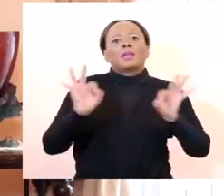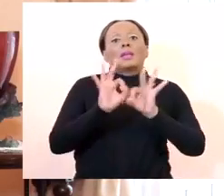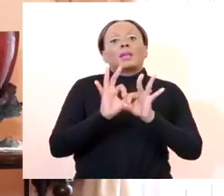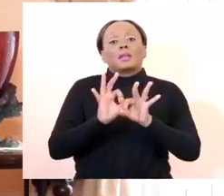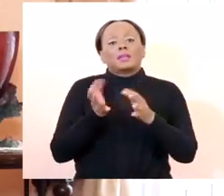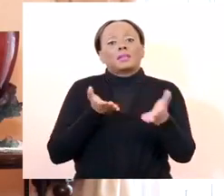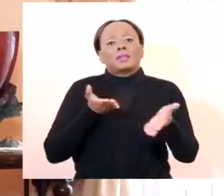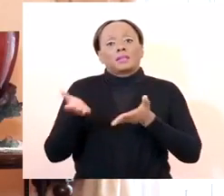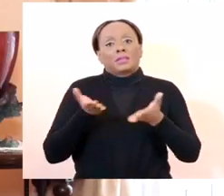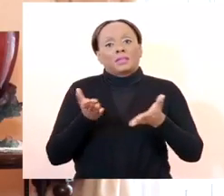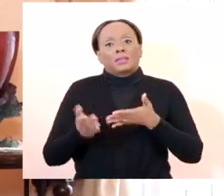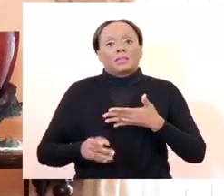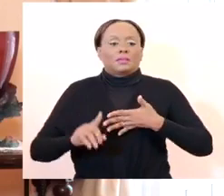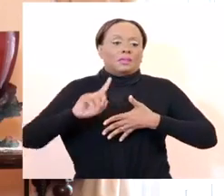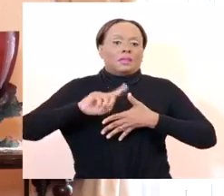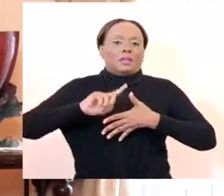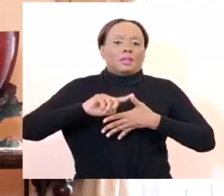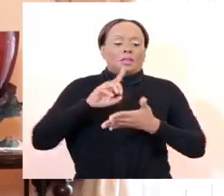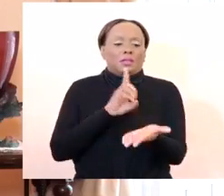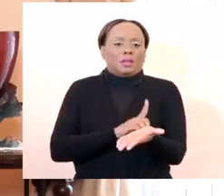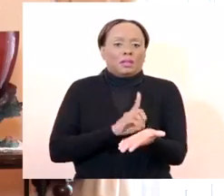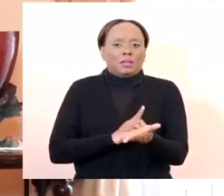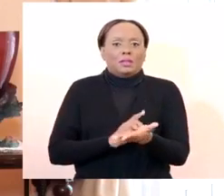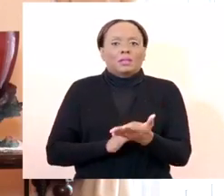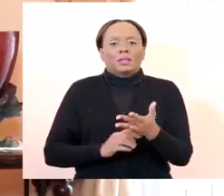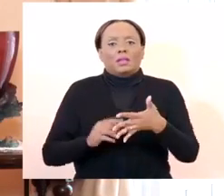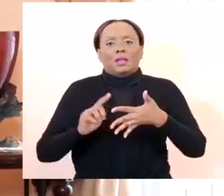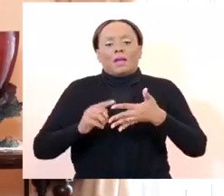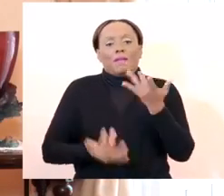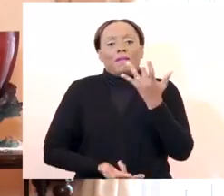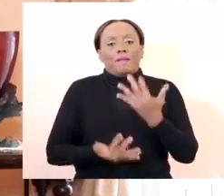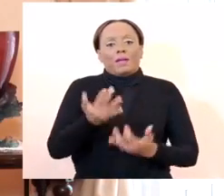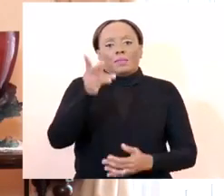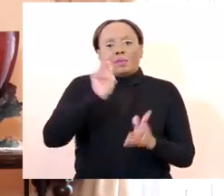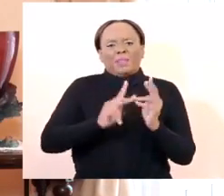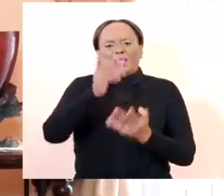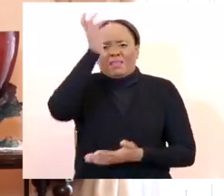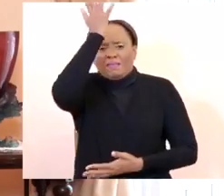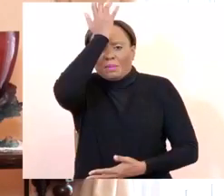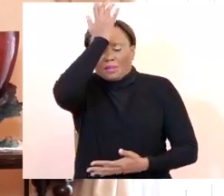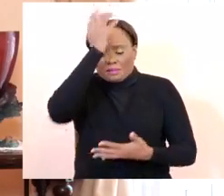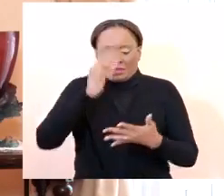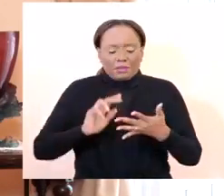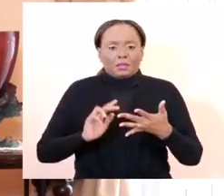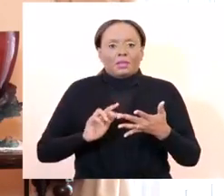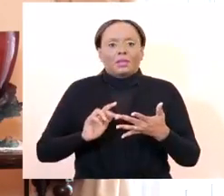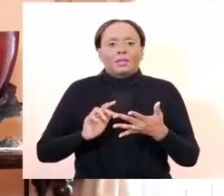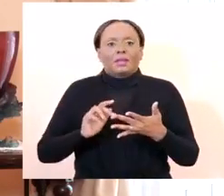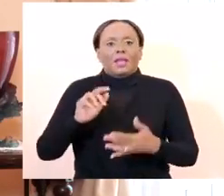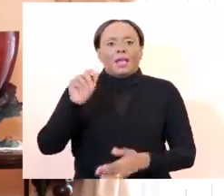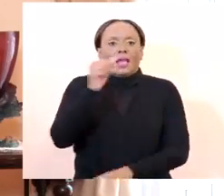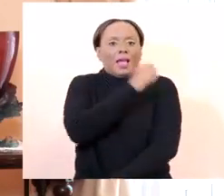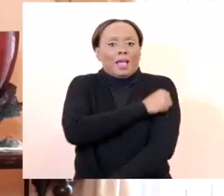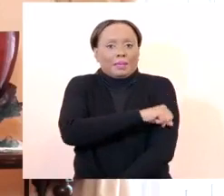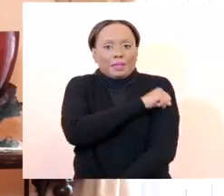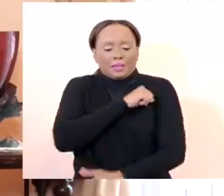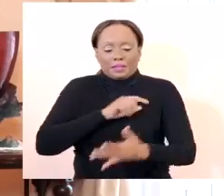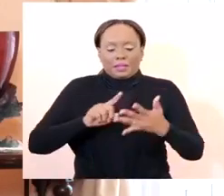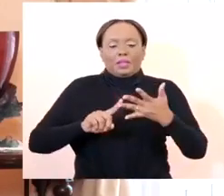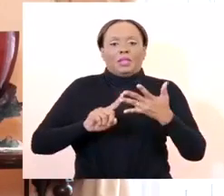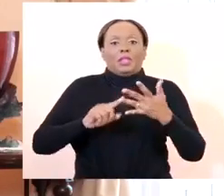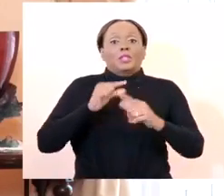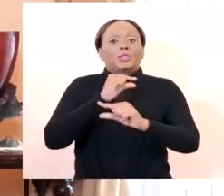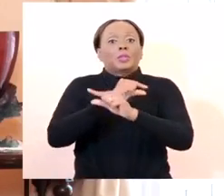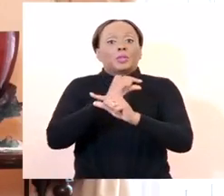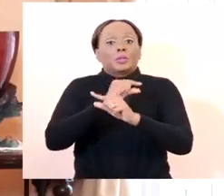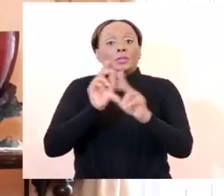doctors, the fire service, police officers, paramedics, security officers, and a whole raft